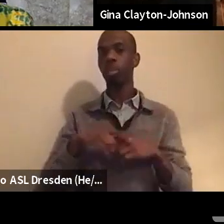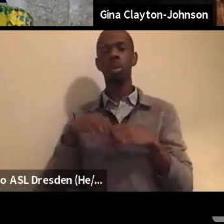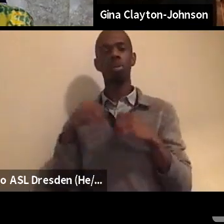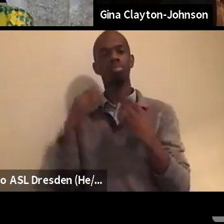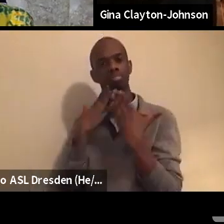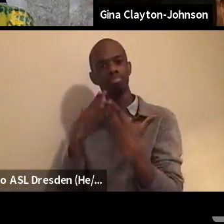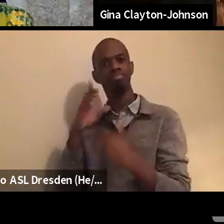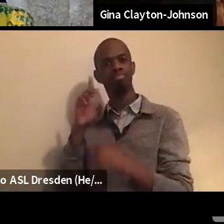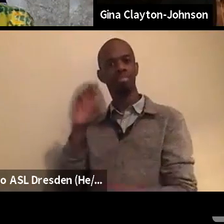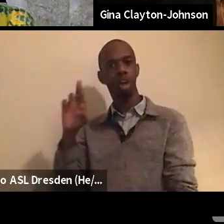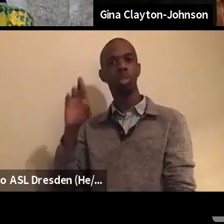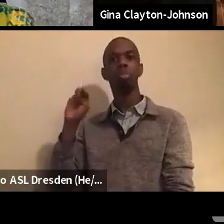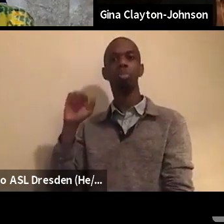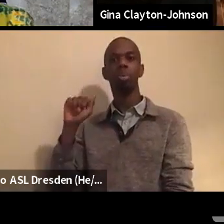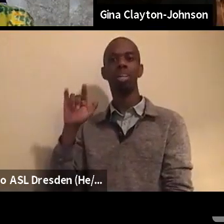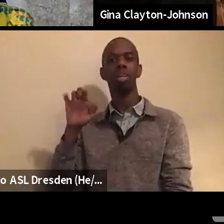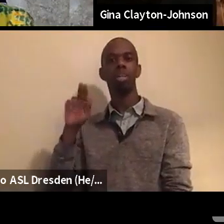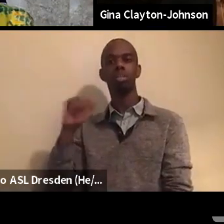beautiful,